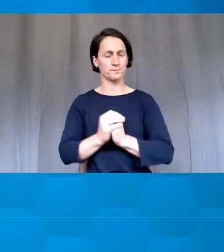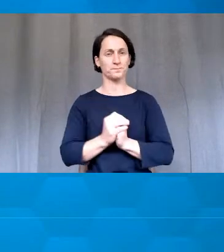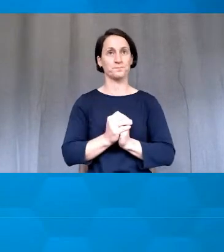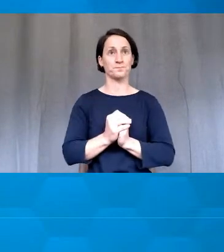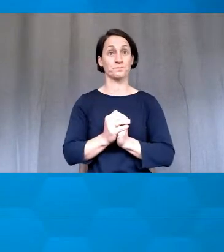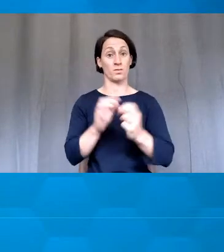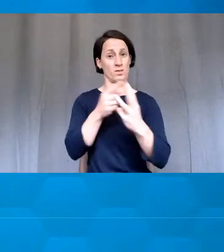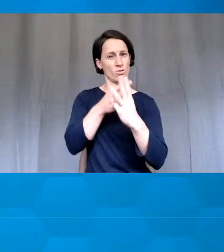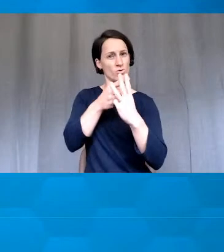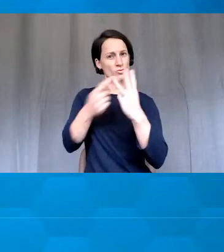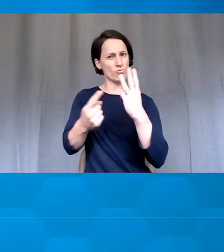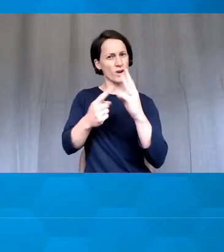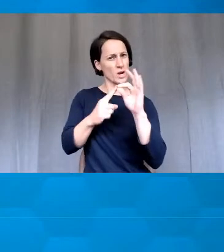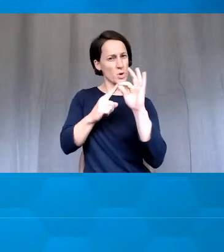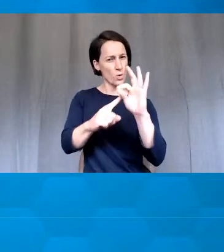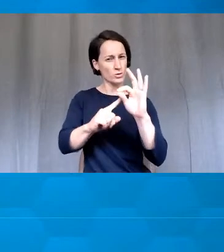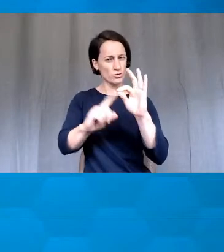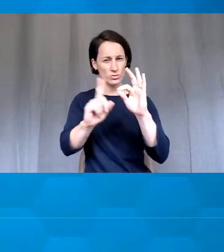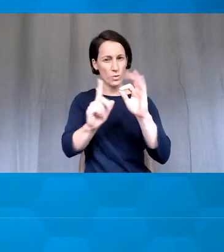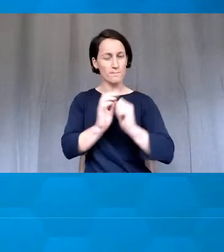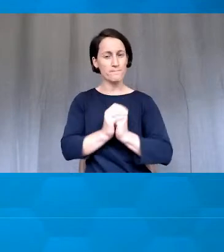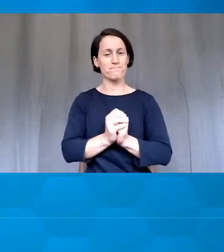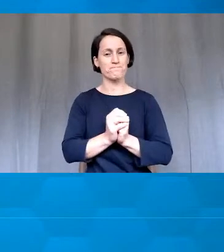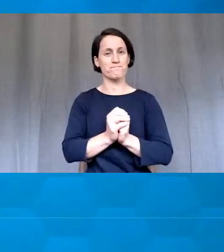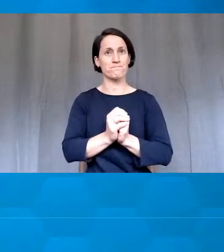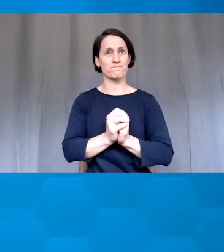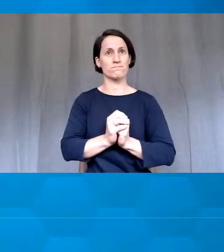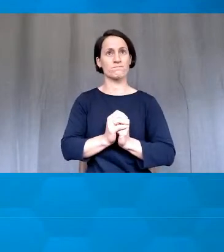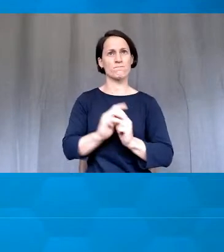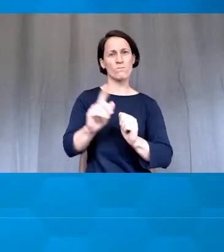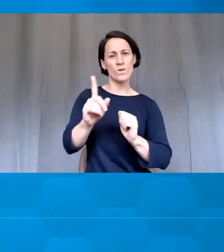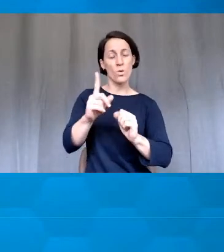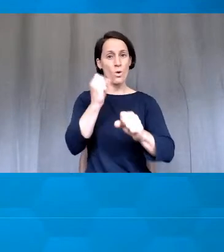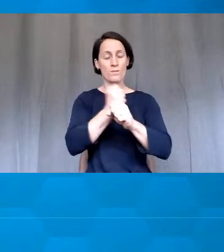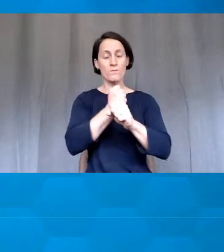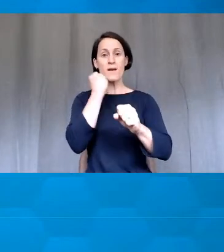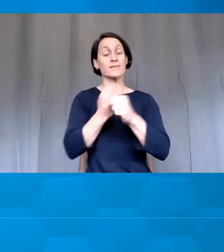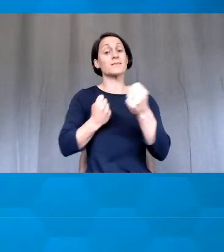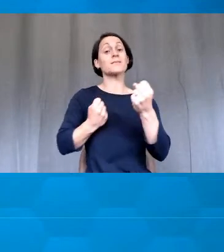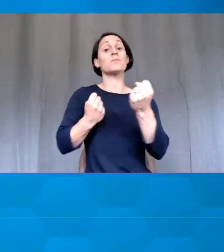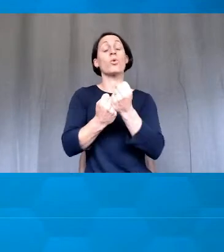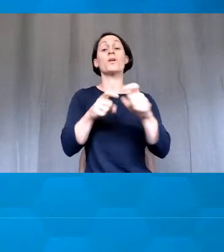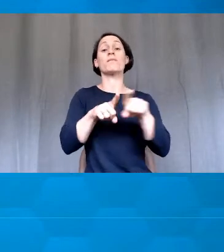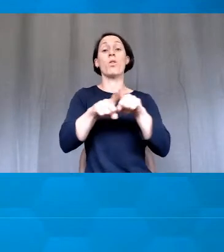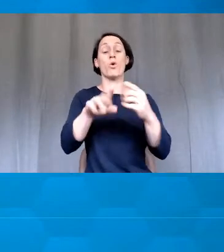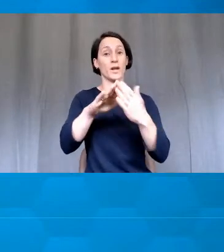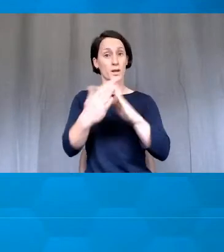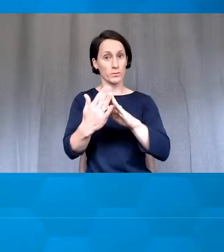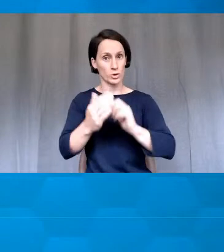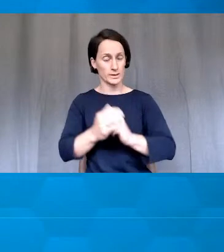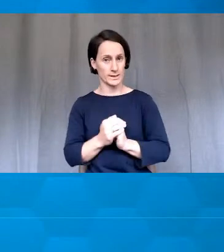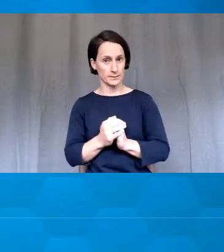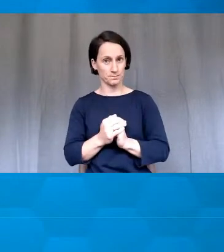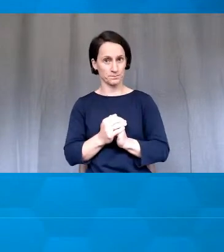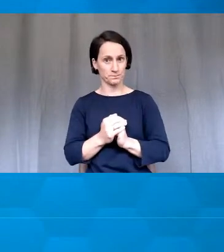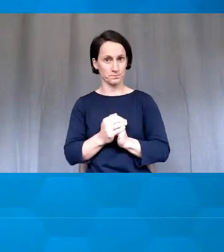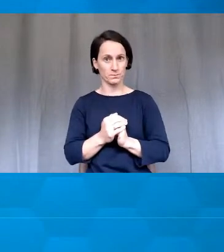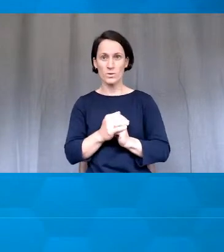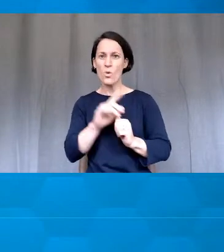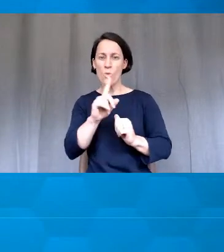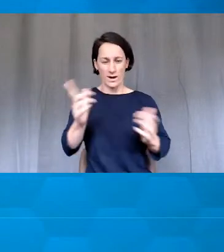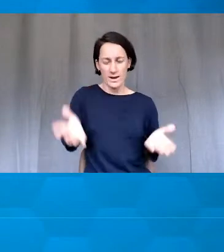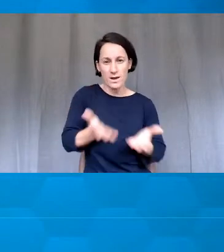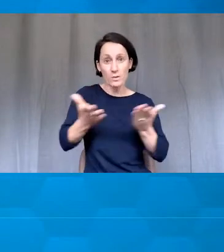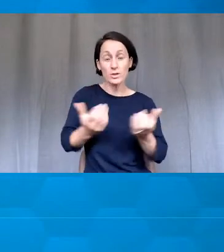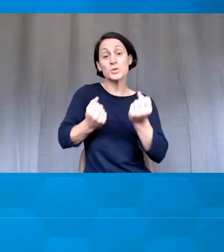these questions are. What fosters a supportive learning community? Now, there's many answers to that, but one